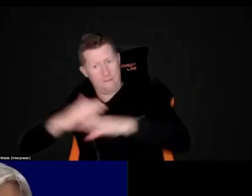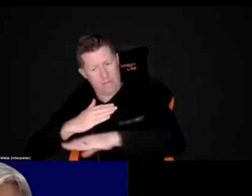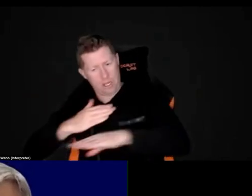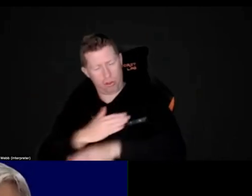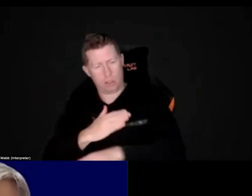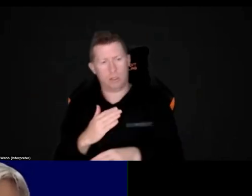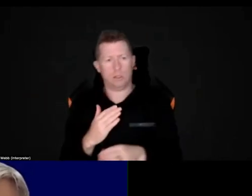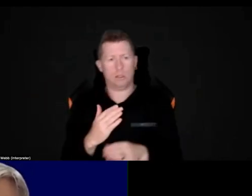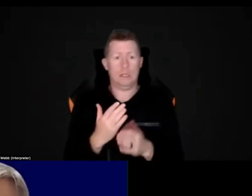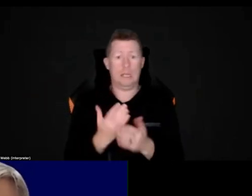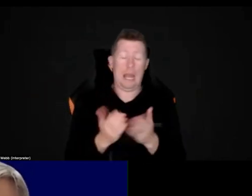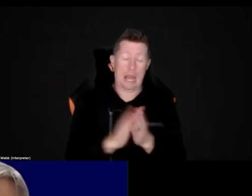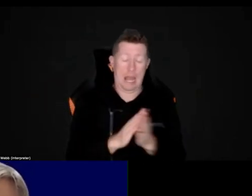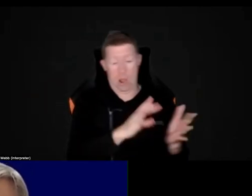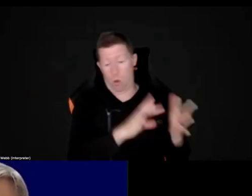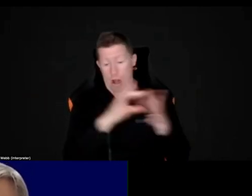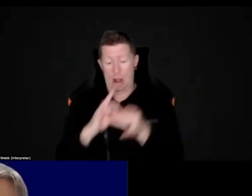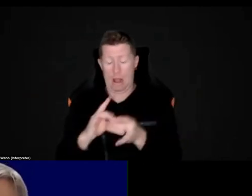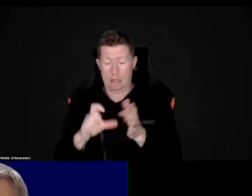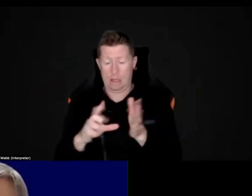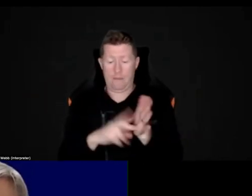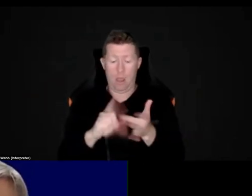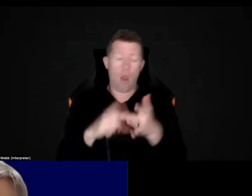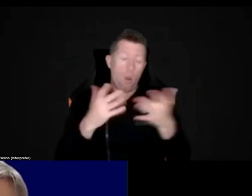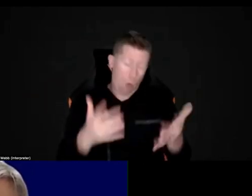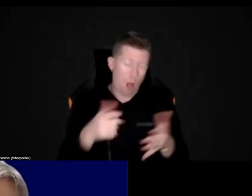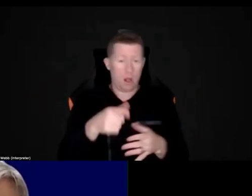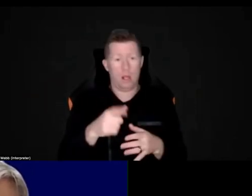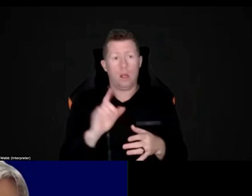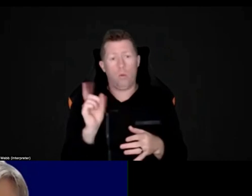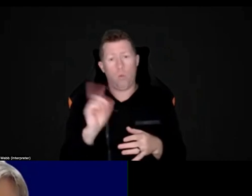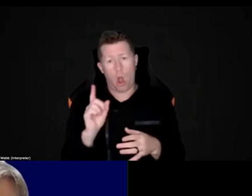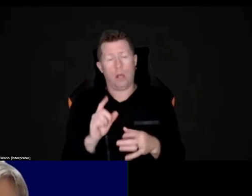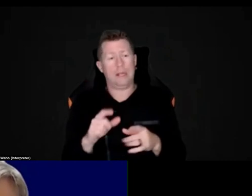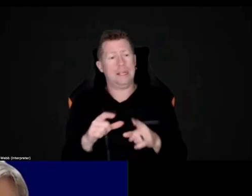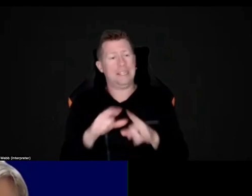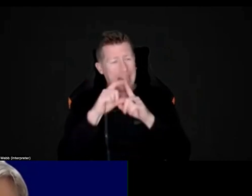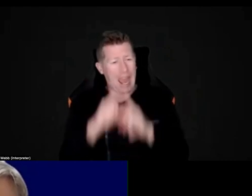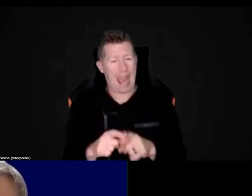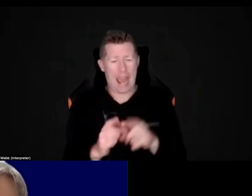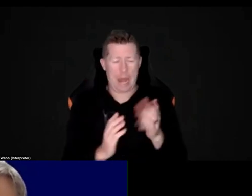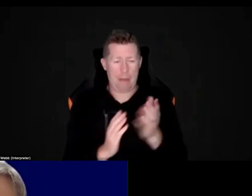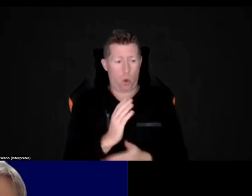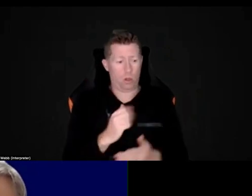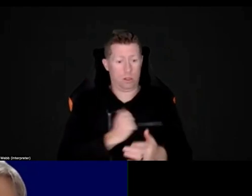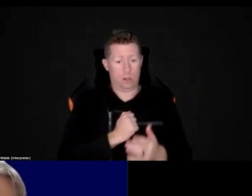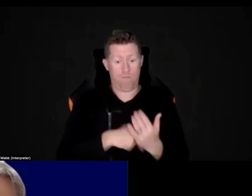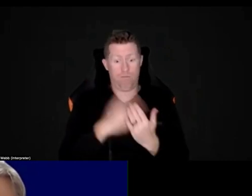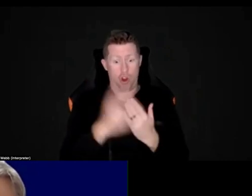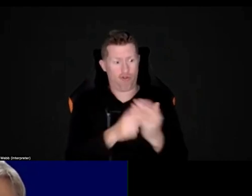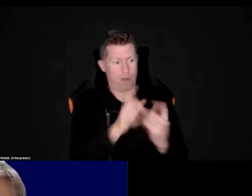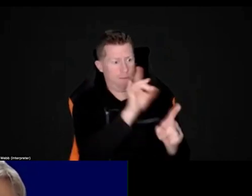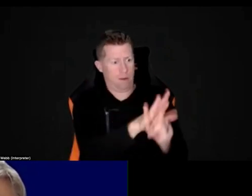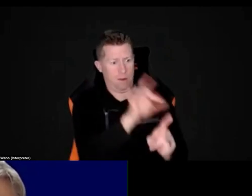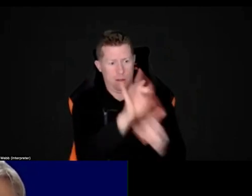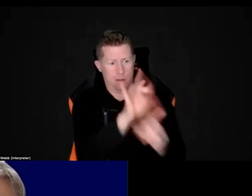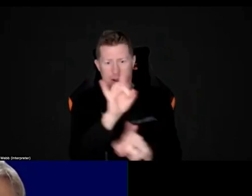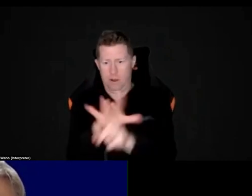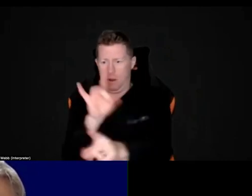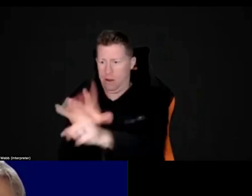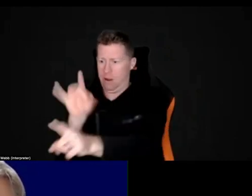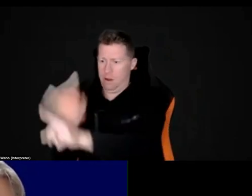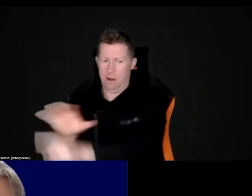this, how does this look? Again, this is a really hard question to answer, because it's very